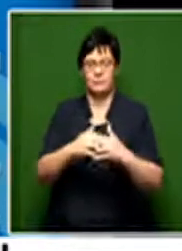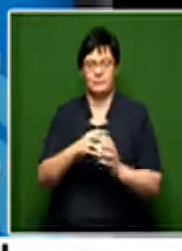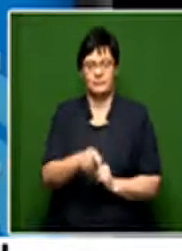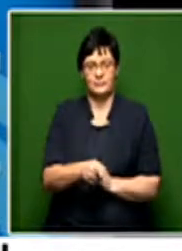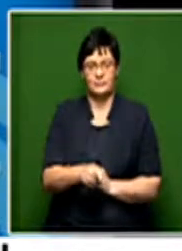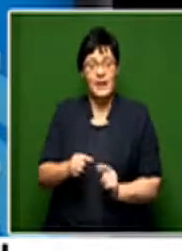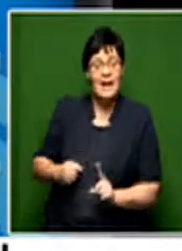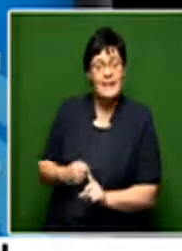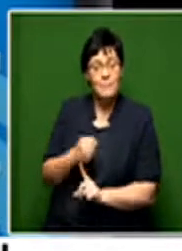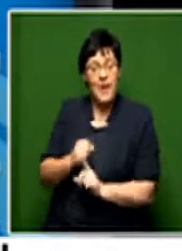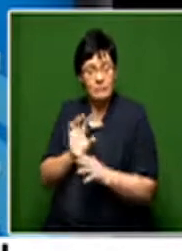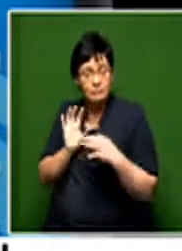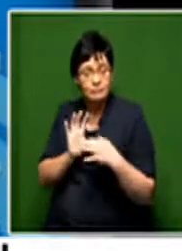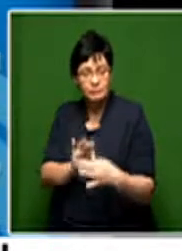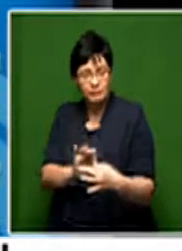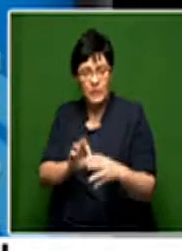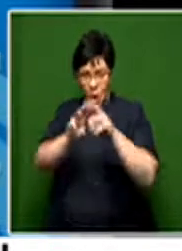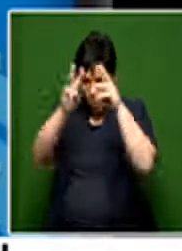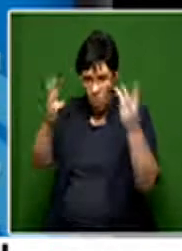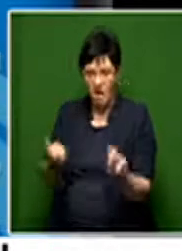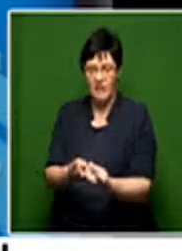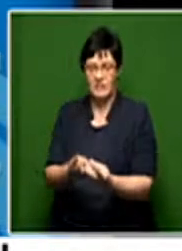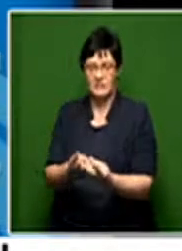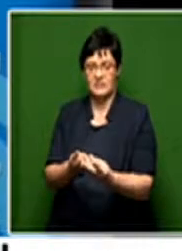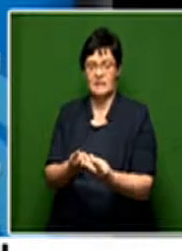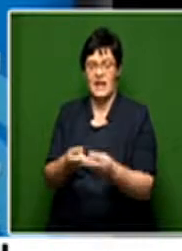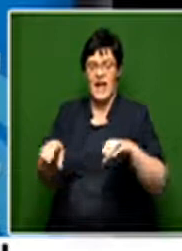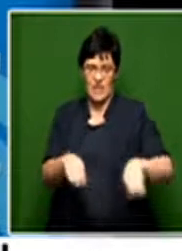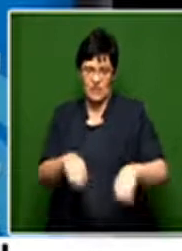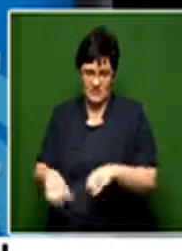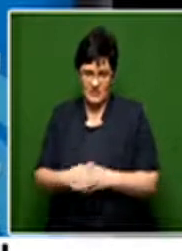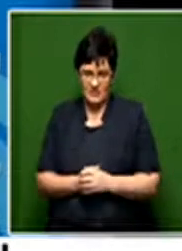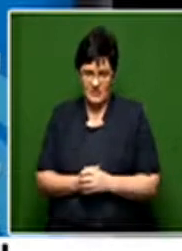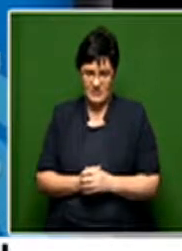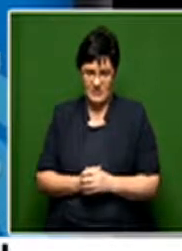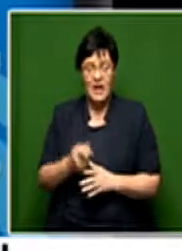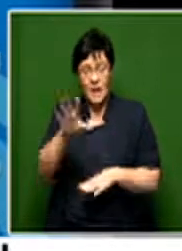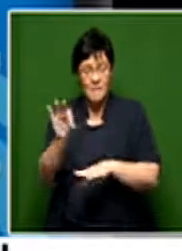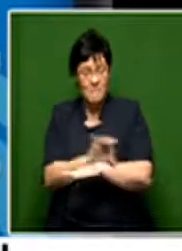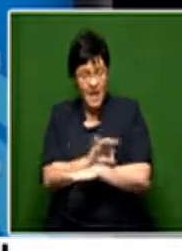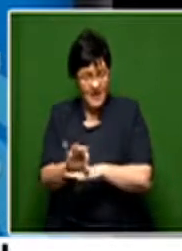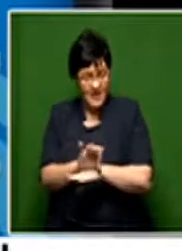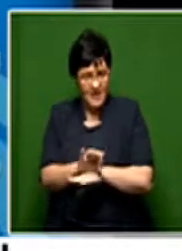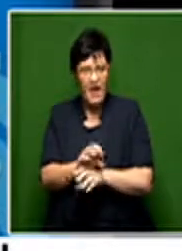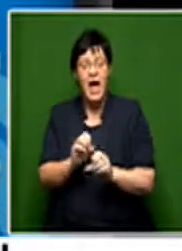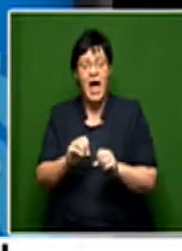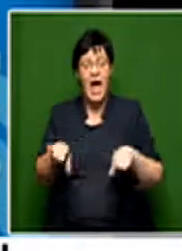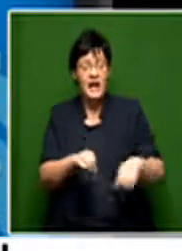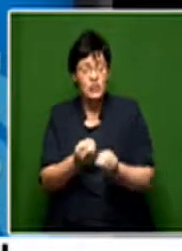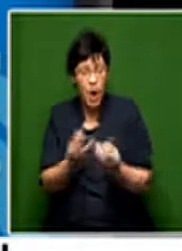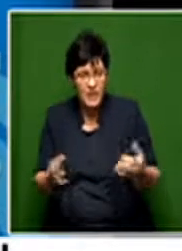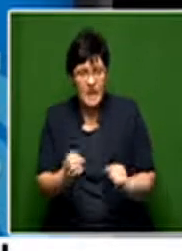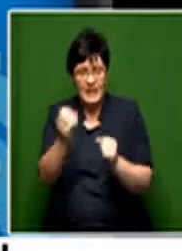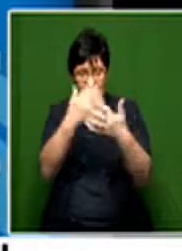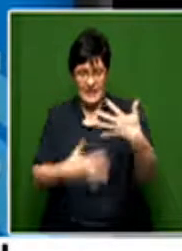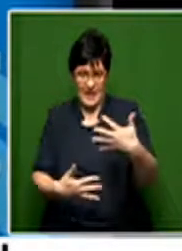this campaign is tied to a global action plan. And that global action plan has 10 actions that